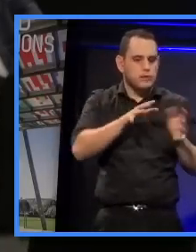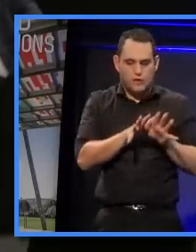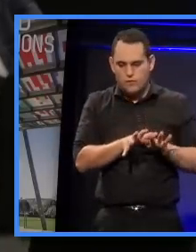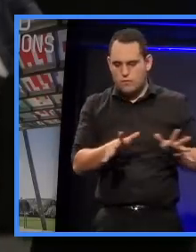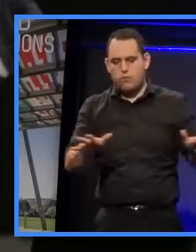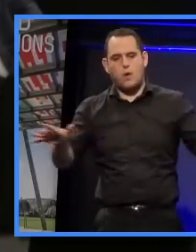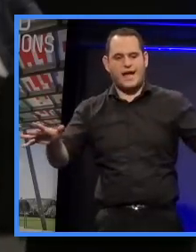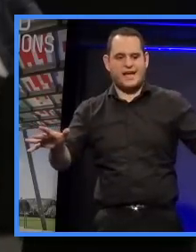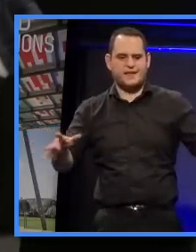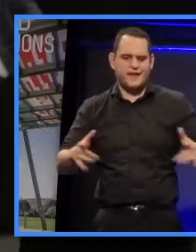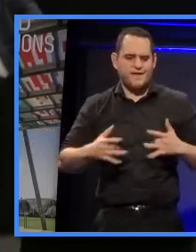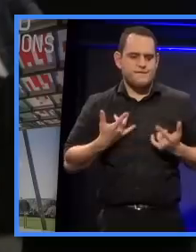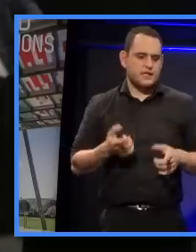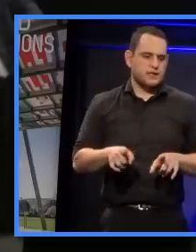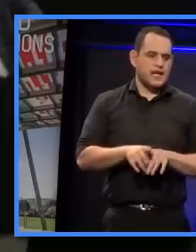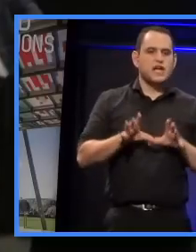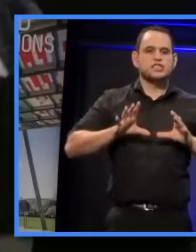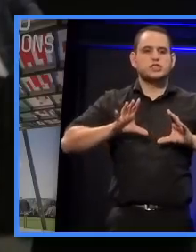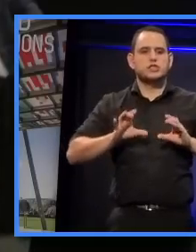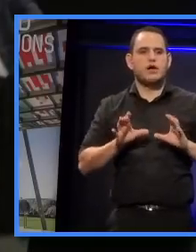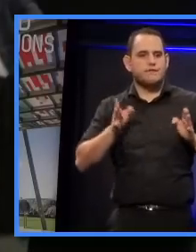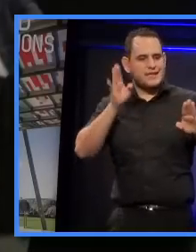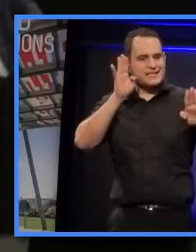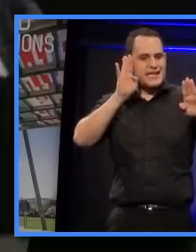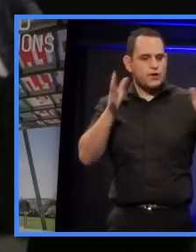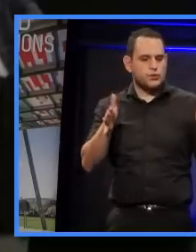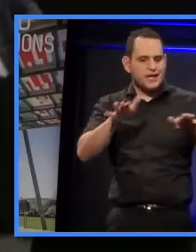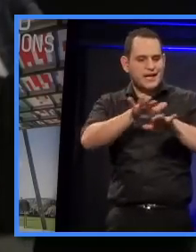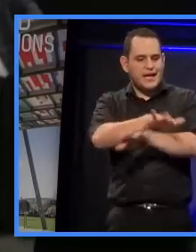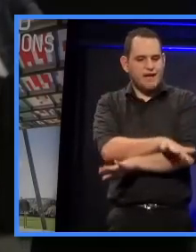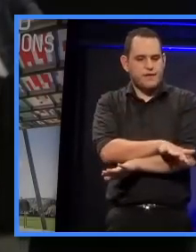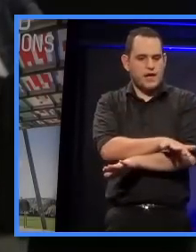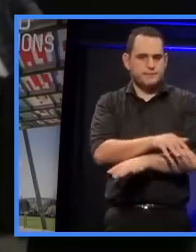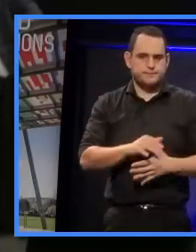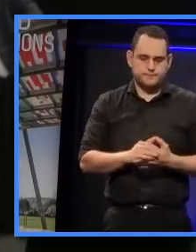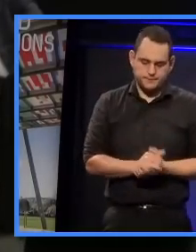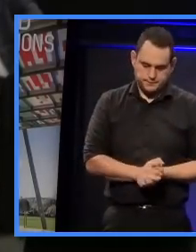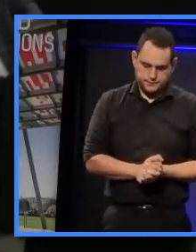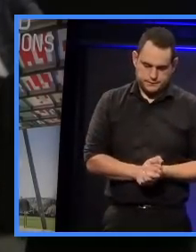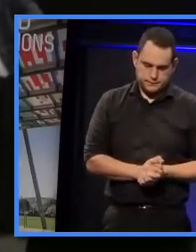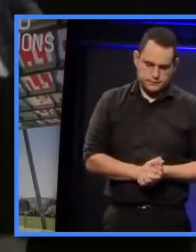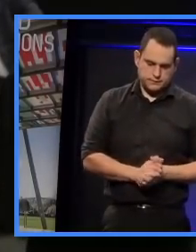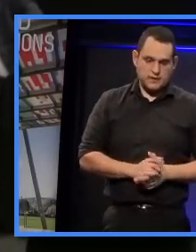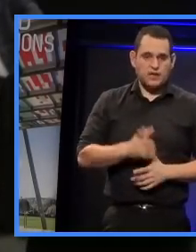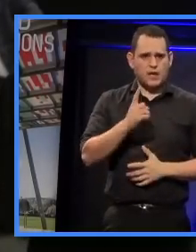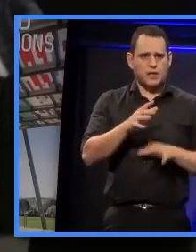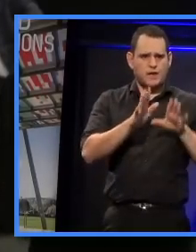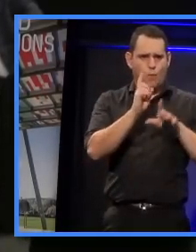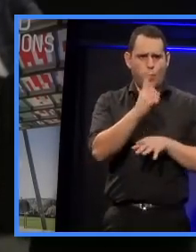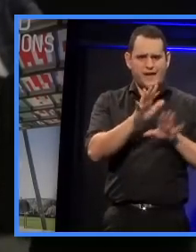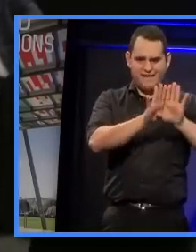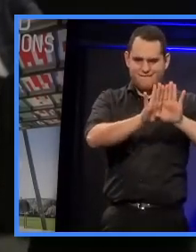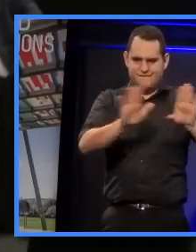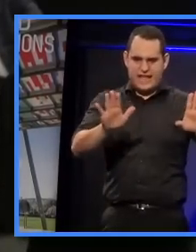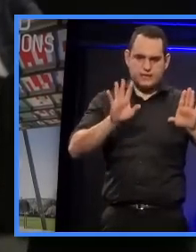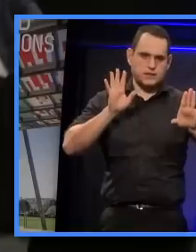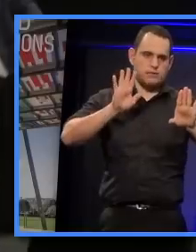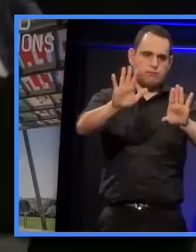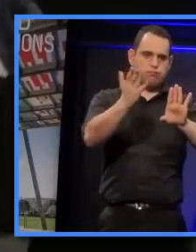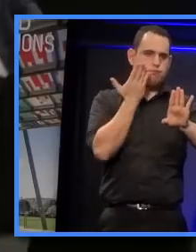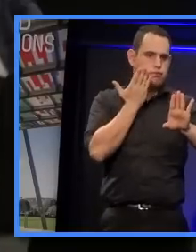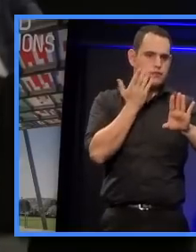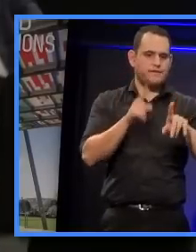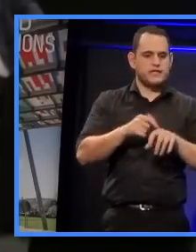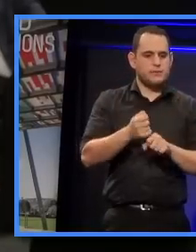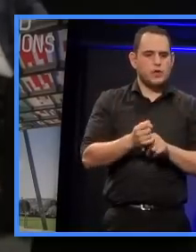what you get is a softer coverage. What you can get from single flat surfaces is an image shift. If you